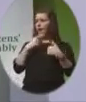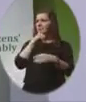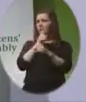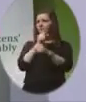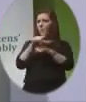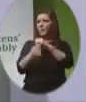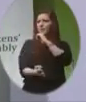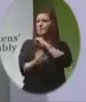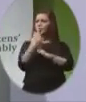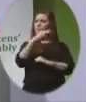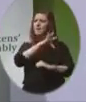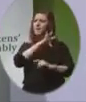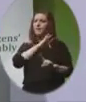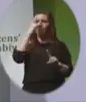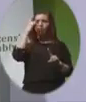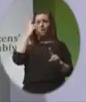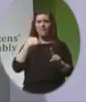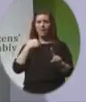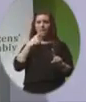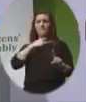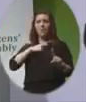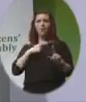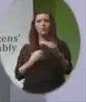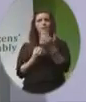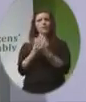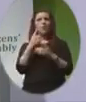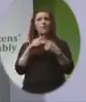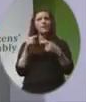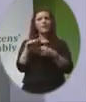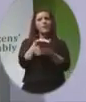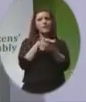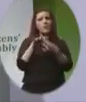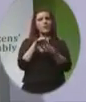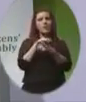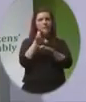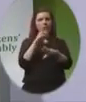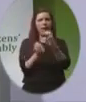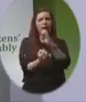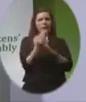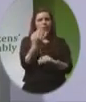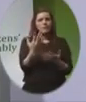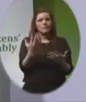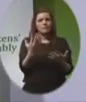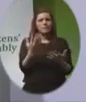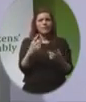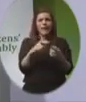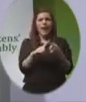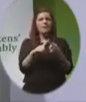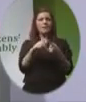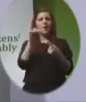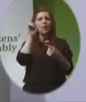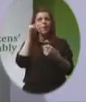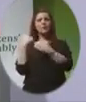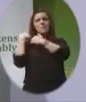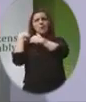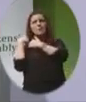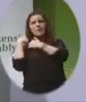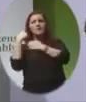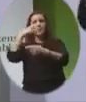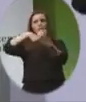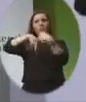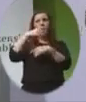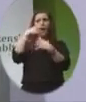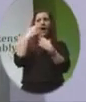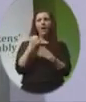issue, I am mindful of the personal stories and situations that people find themselves in, and of the responsibility that we all have